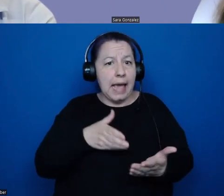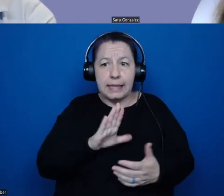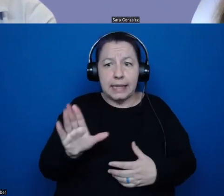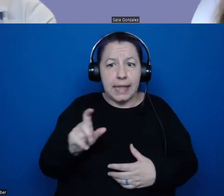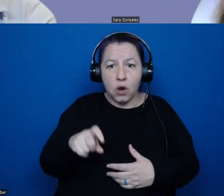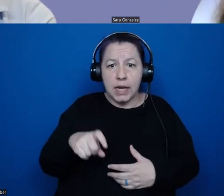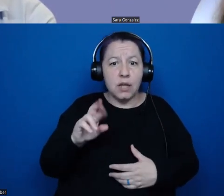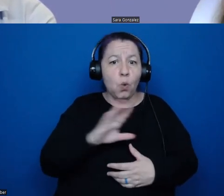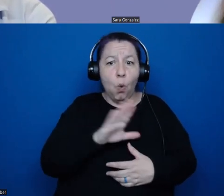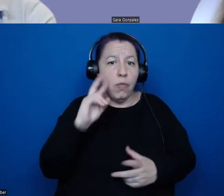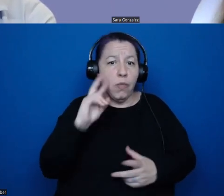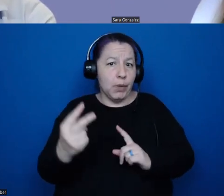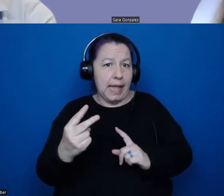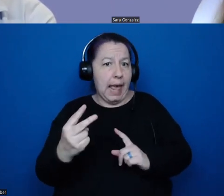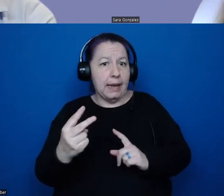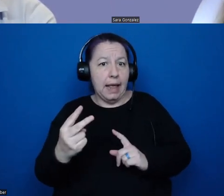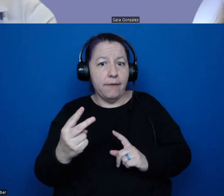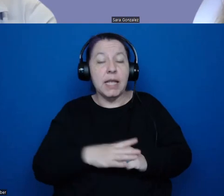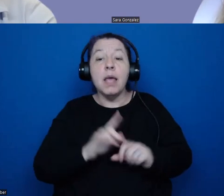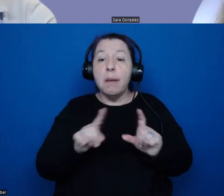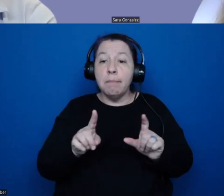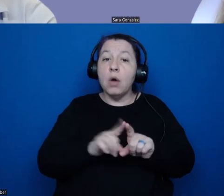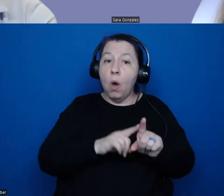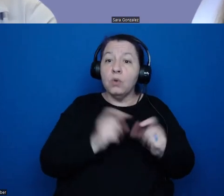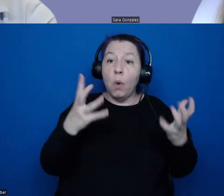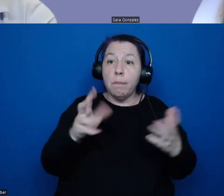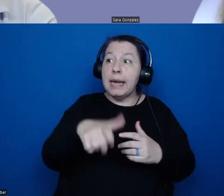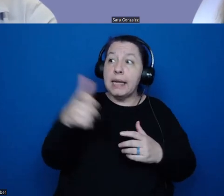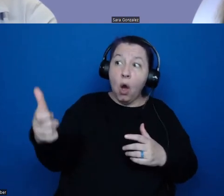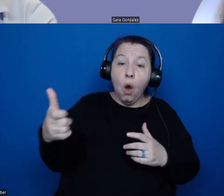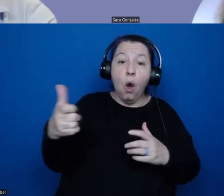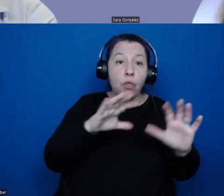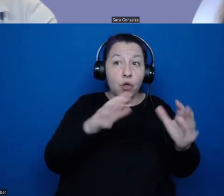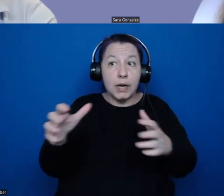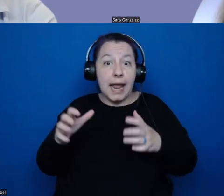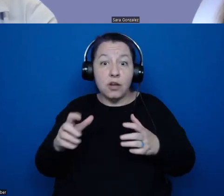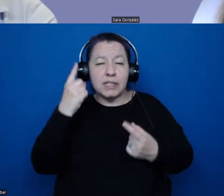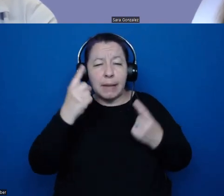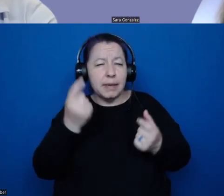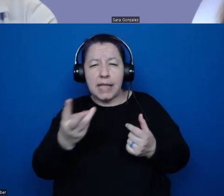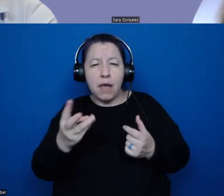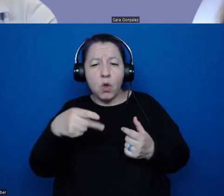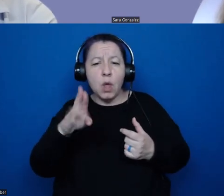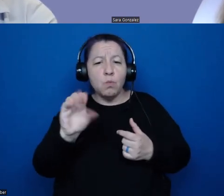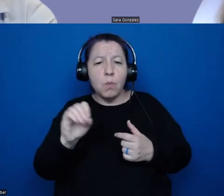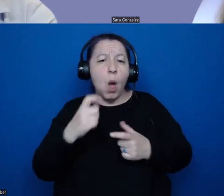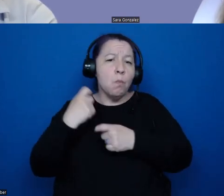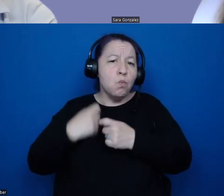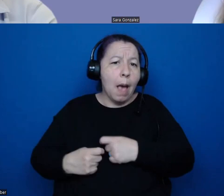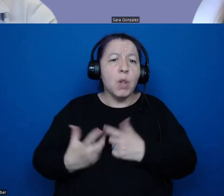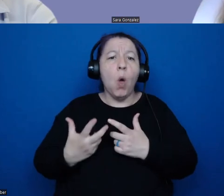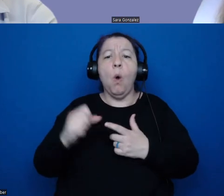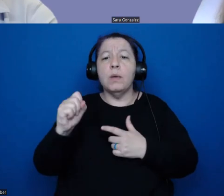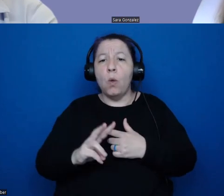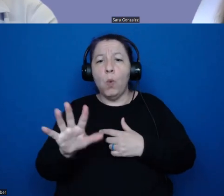and or their perspectives. That said, there's many other nations. I'm thinking of several of like the Pueblo communities in the Southwest, for example,